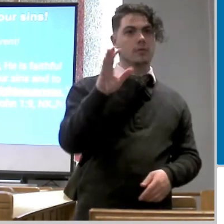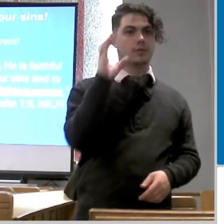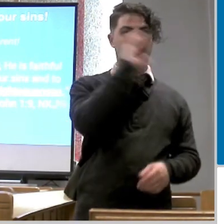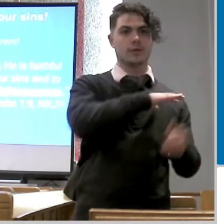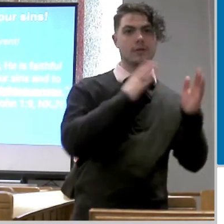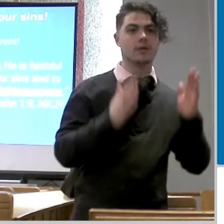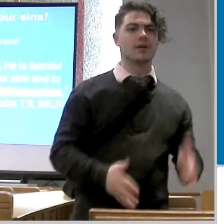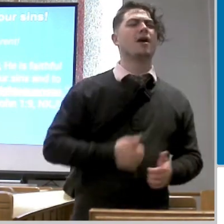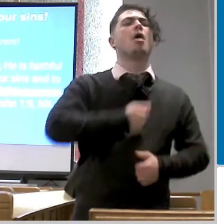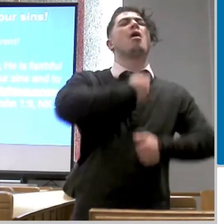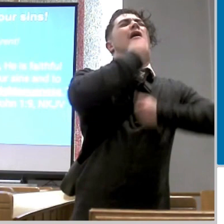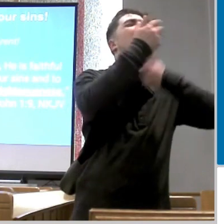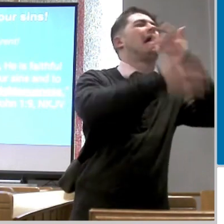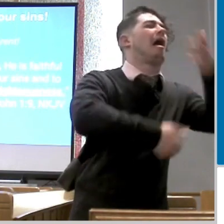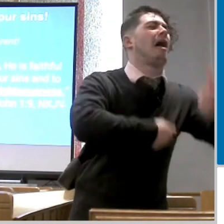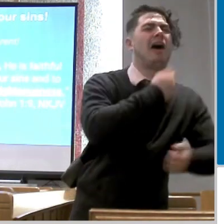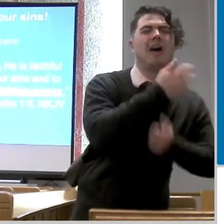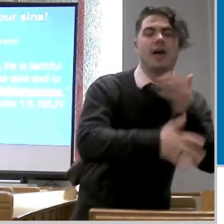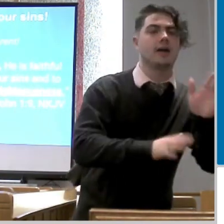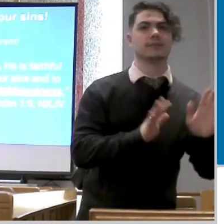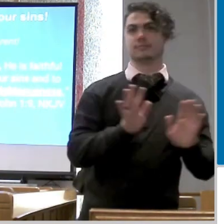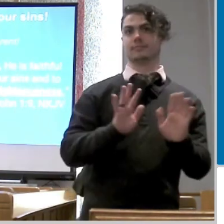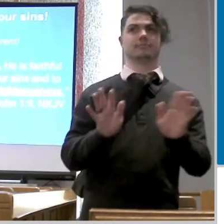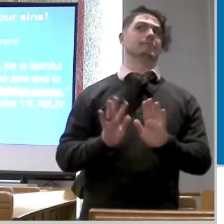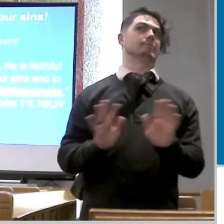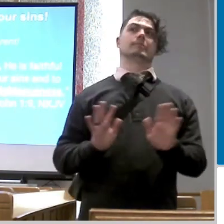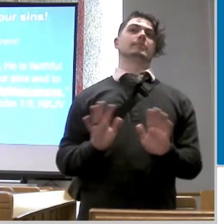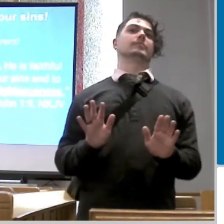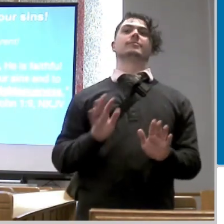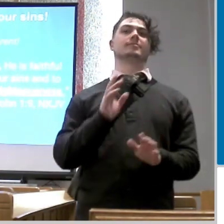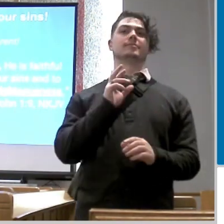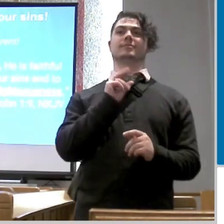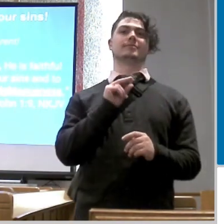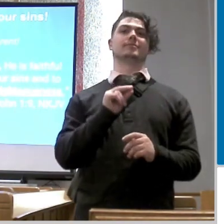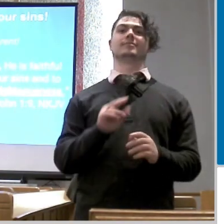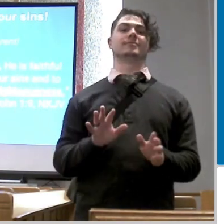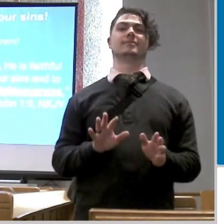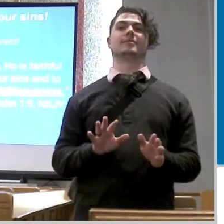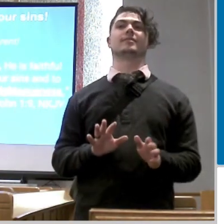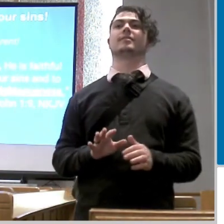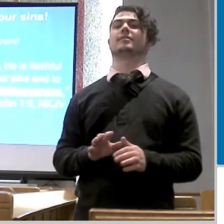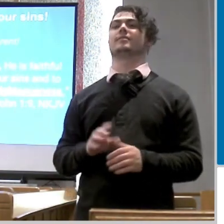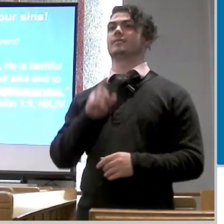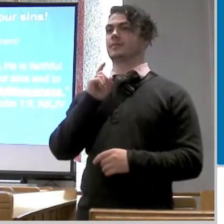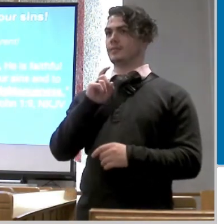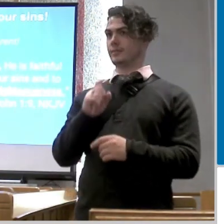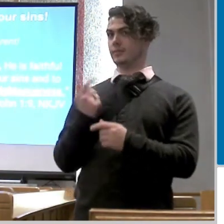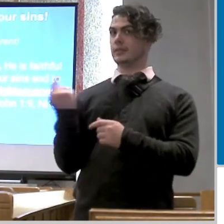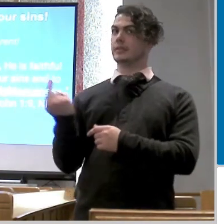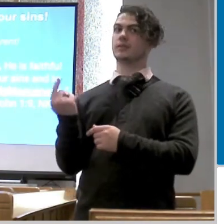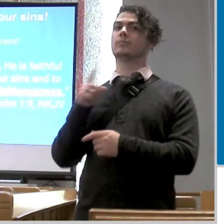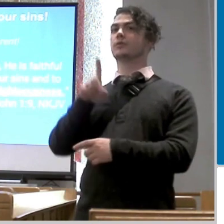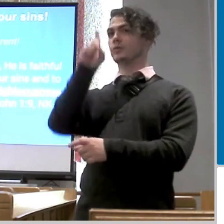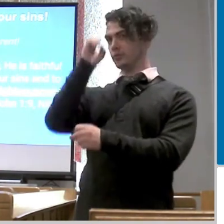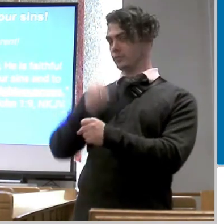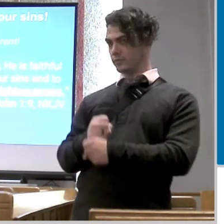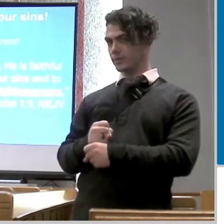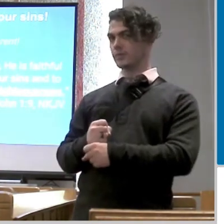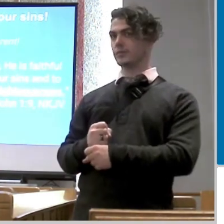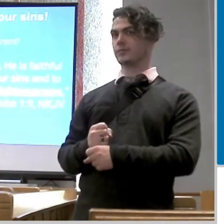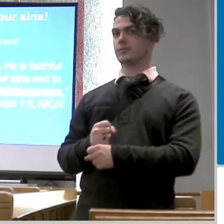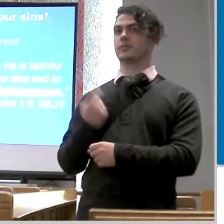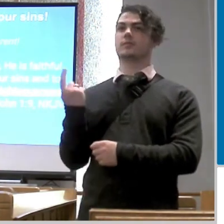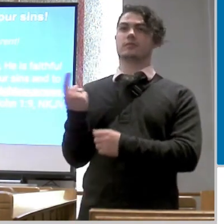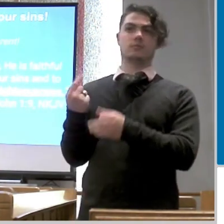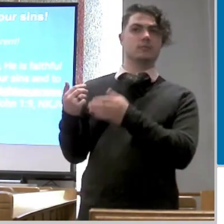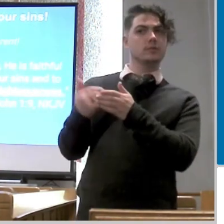picture in your head that's exactly right don't go do that don't go just dump everything on somebody but be wise about it